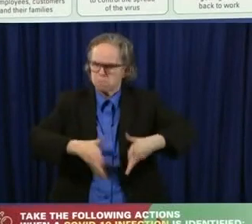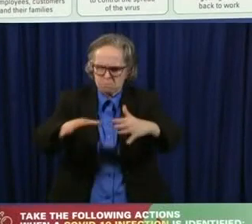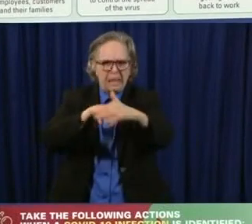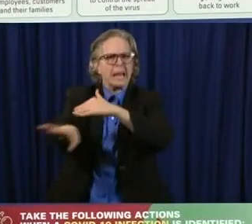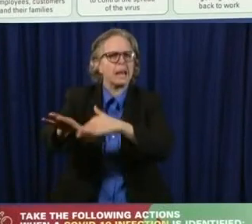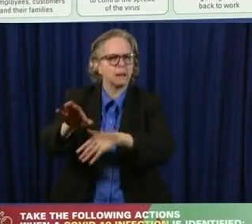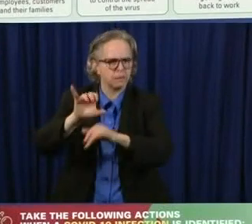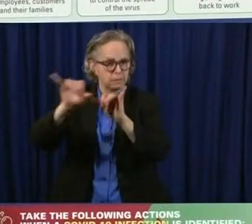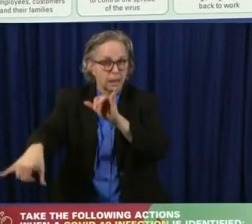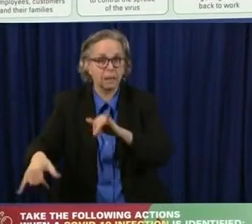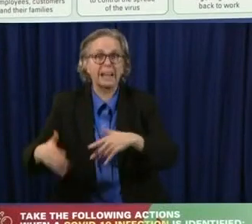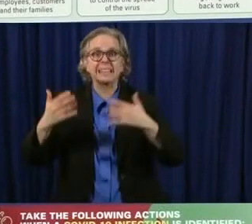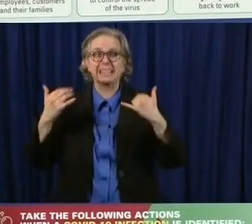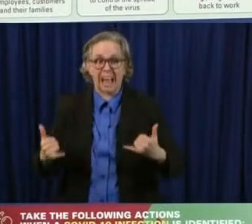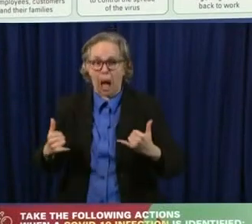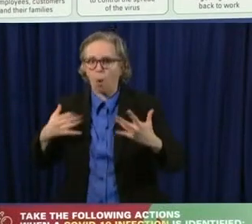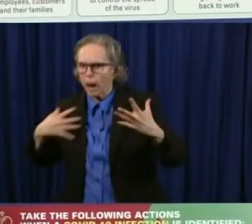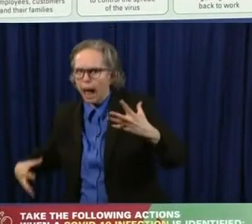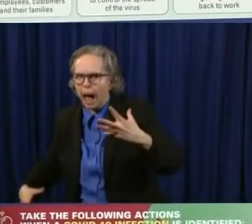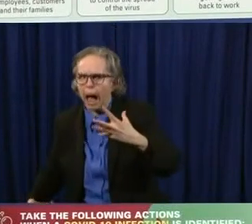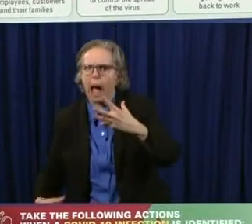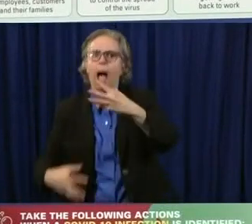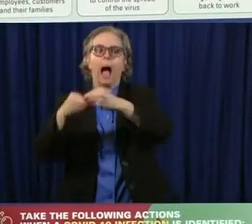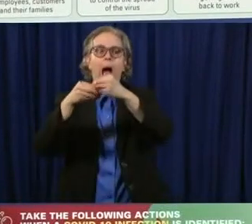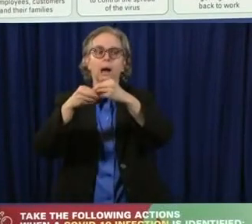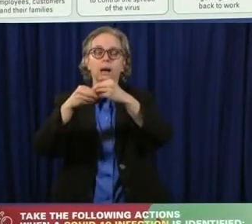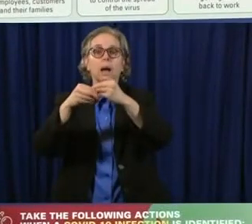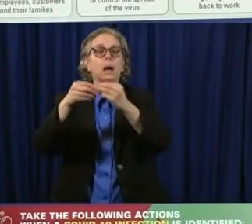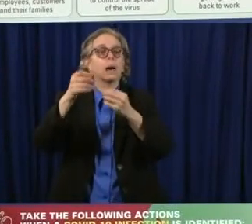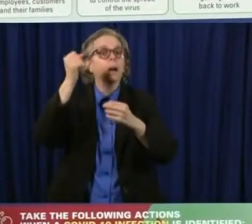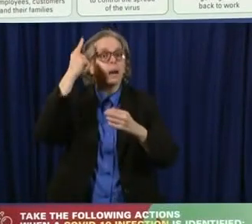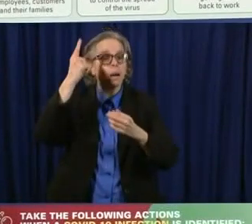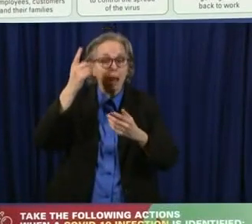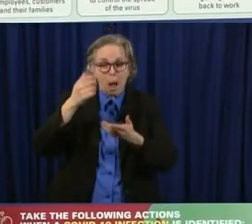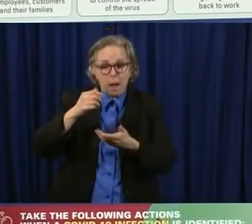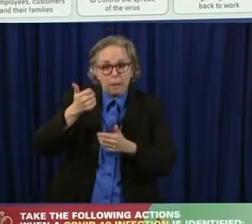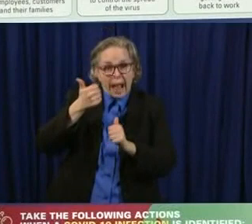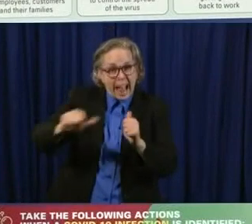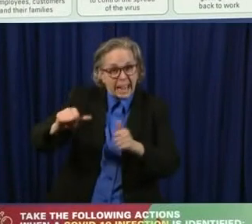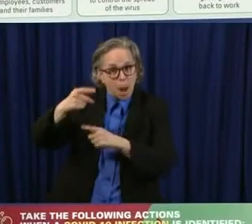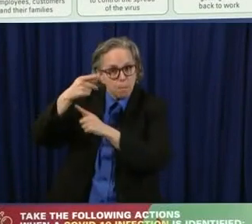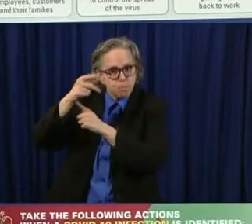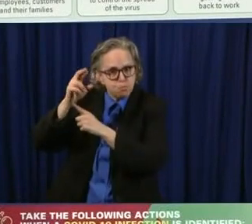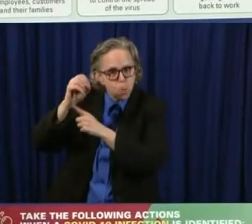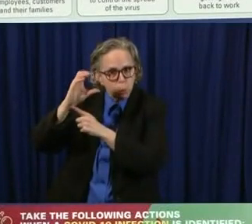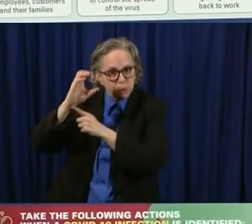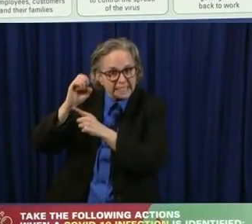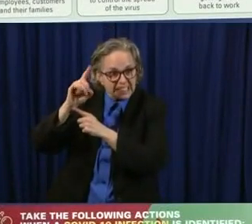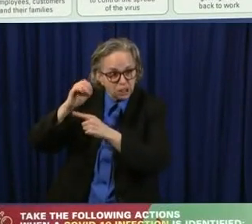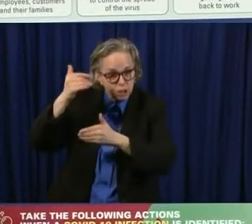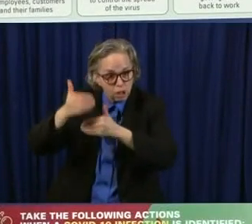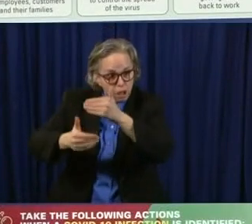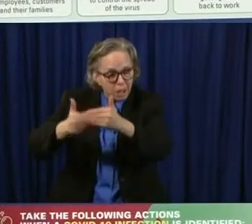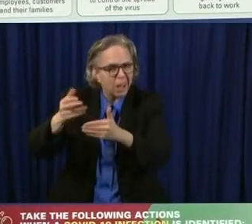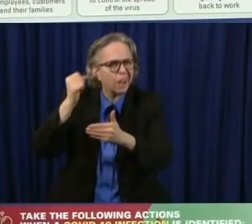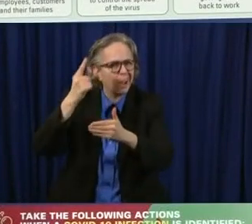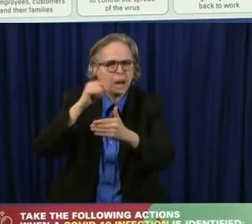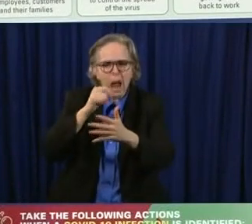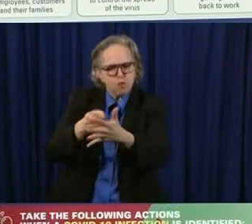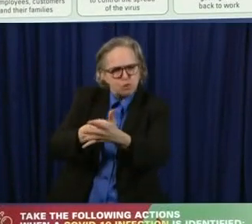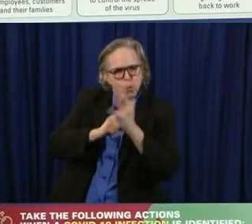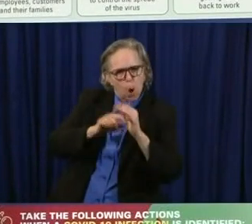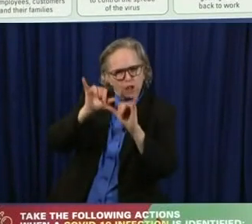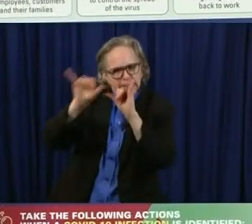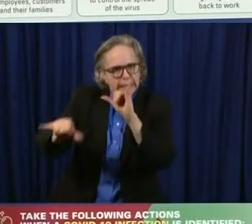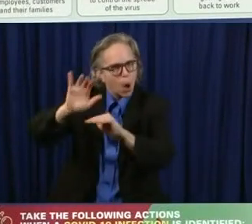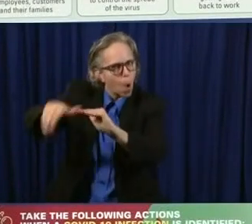then include, um, any, any procedure, uh, that can be done, uh, where the person does not spend the night in